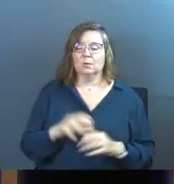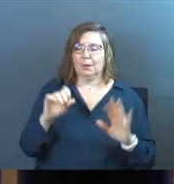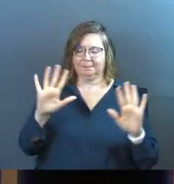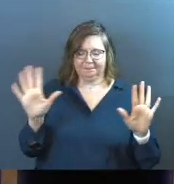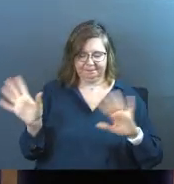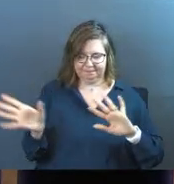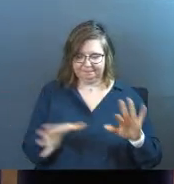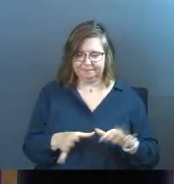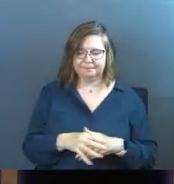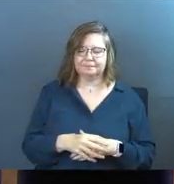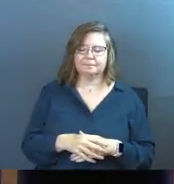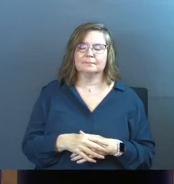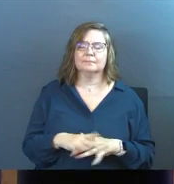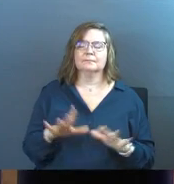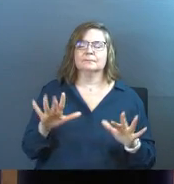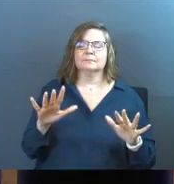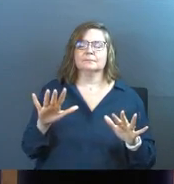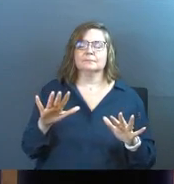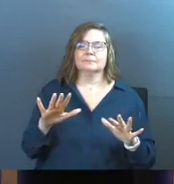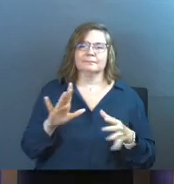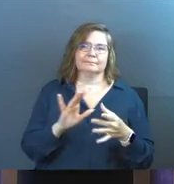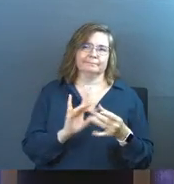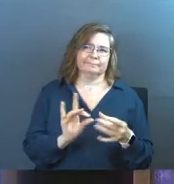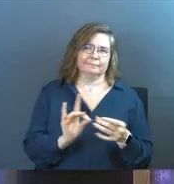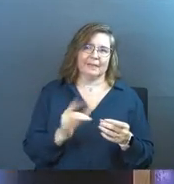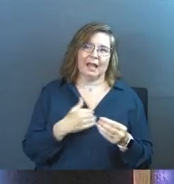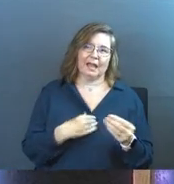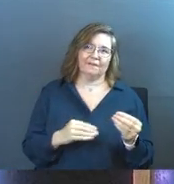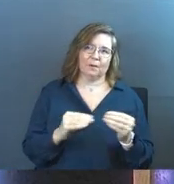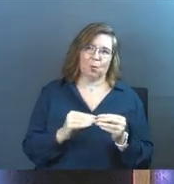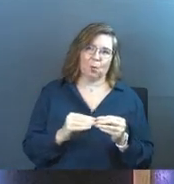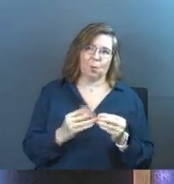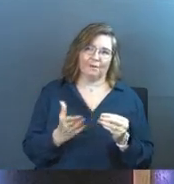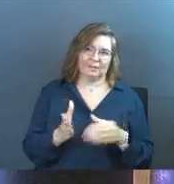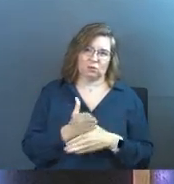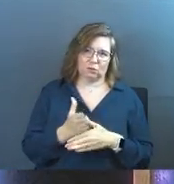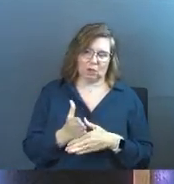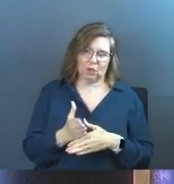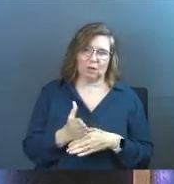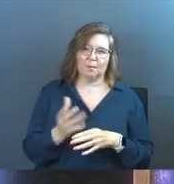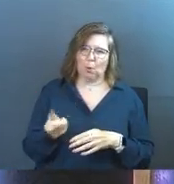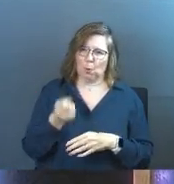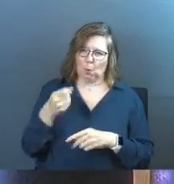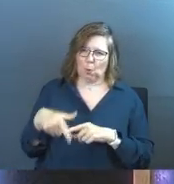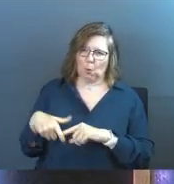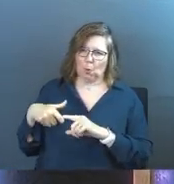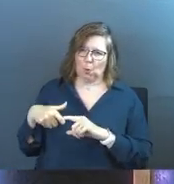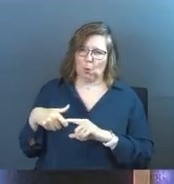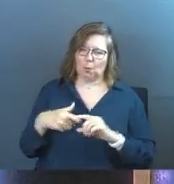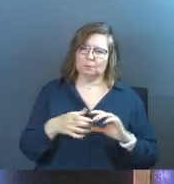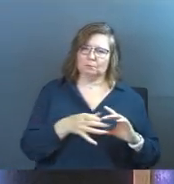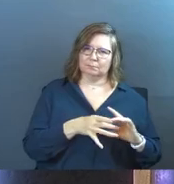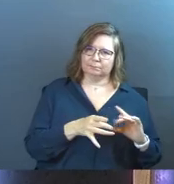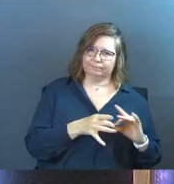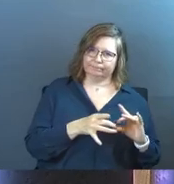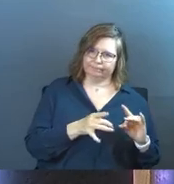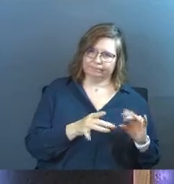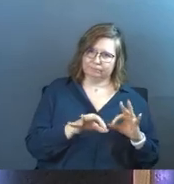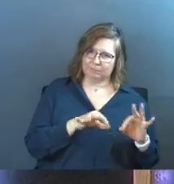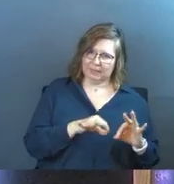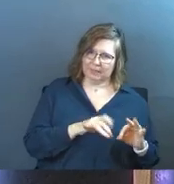Okay. Some disclaimers. I've got more of these to share. Some disclaimers. Make this super, super fast.